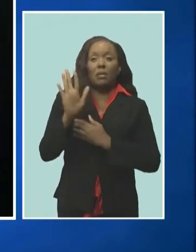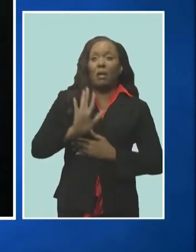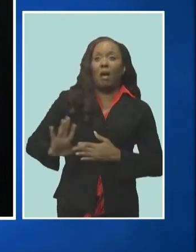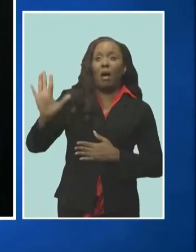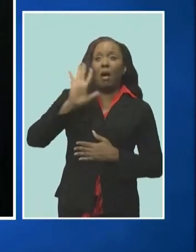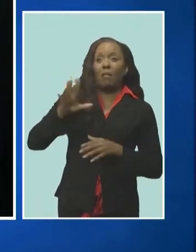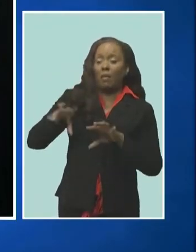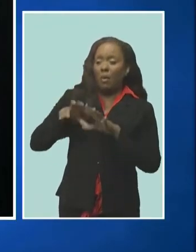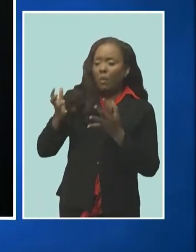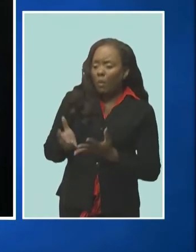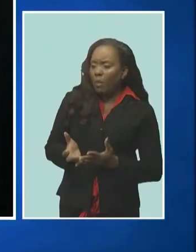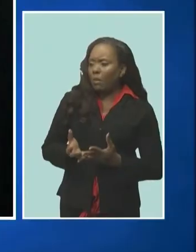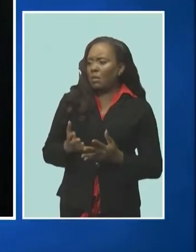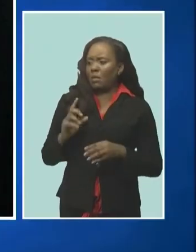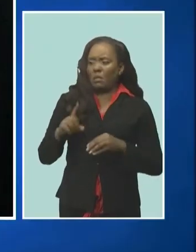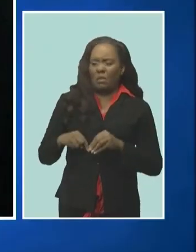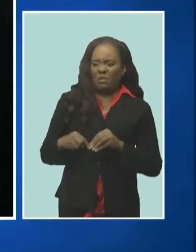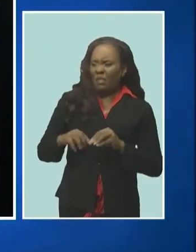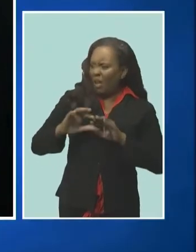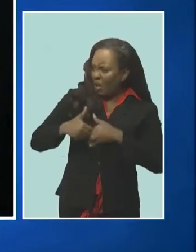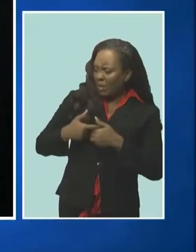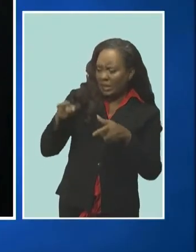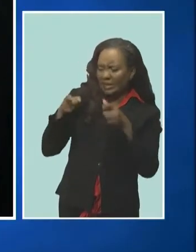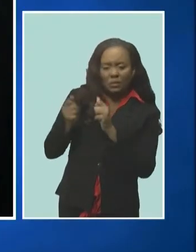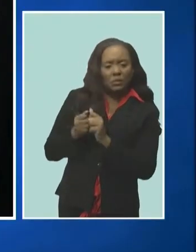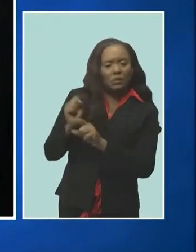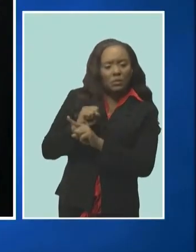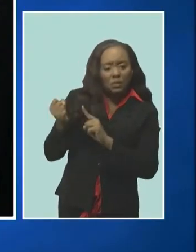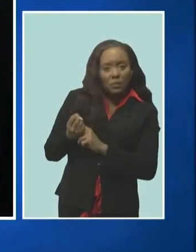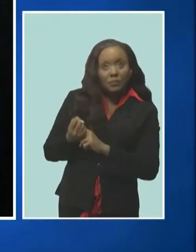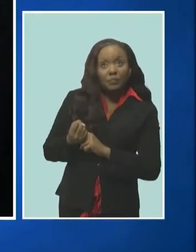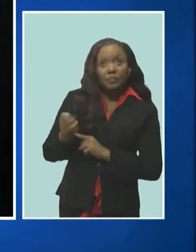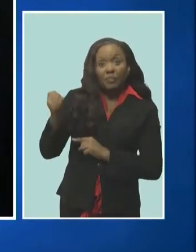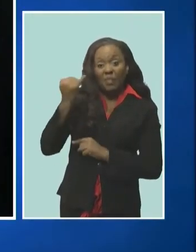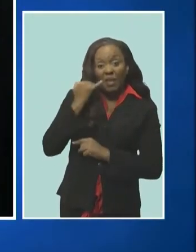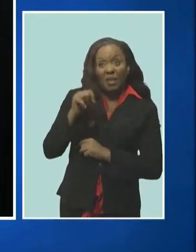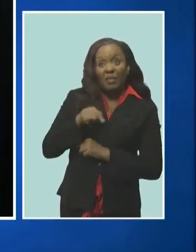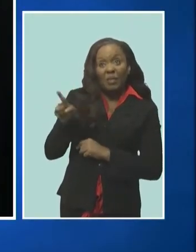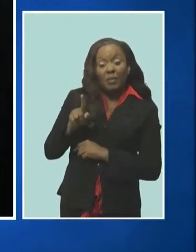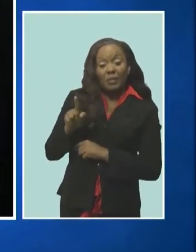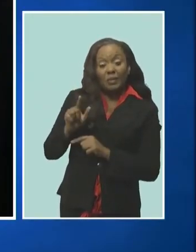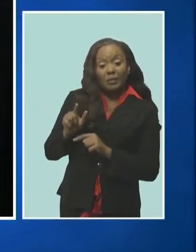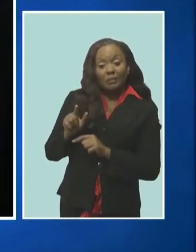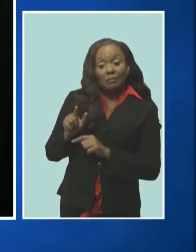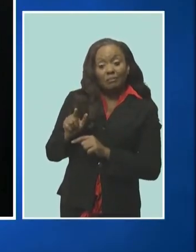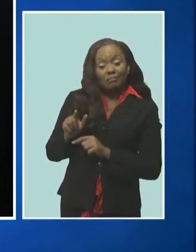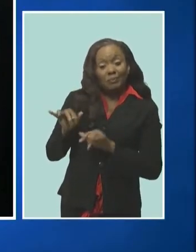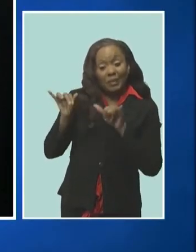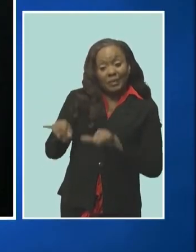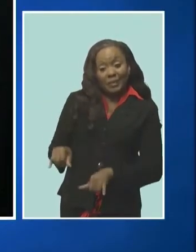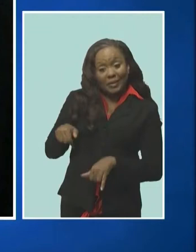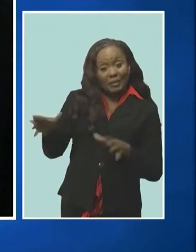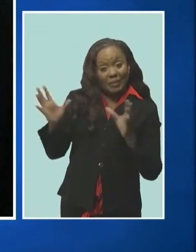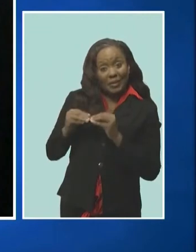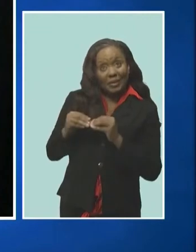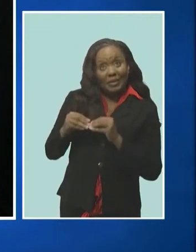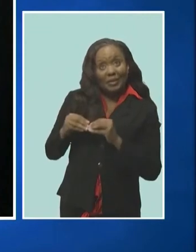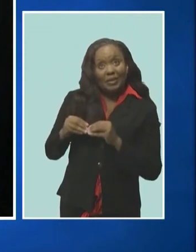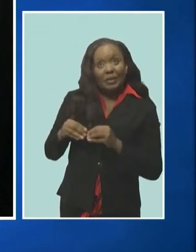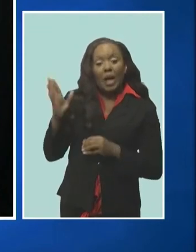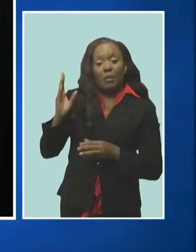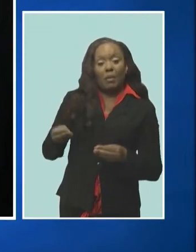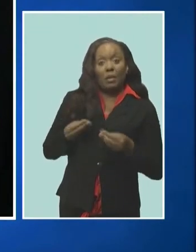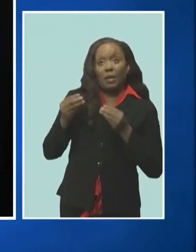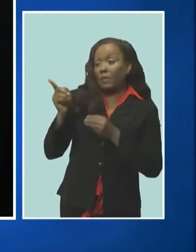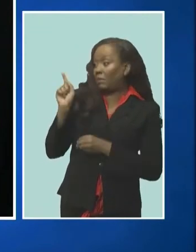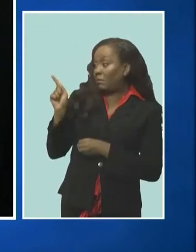to the issues that they face and for those of you who are staying with us this afternoon you will all be given this free of charge